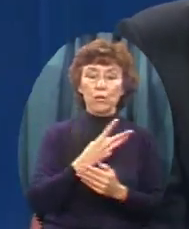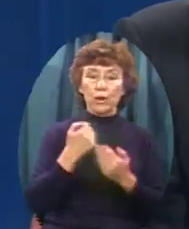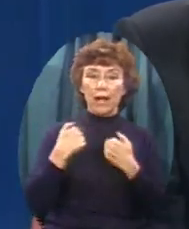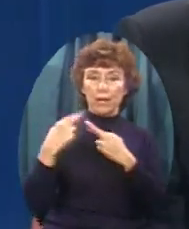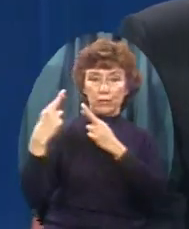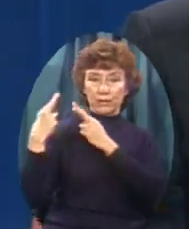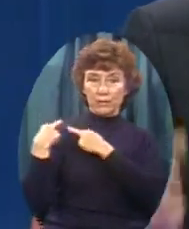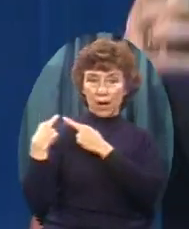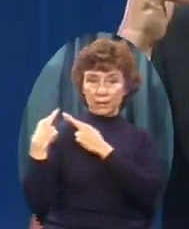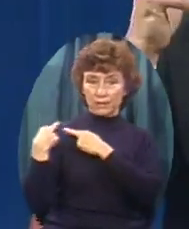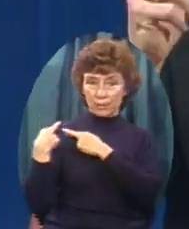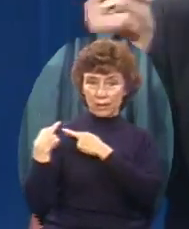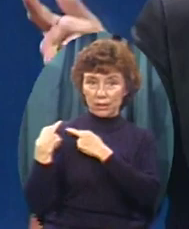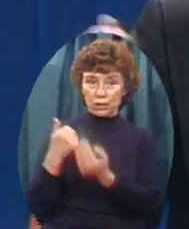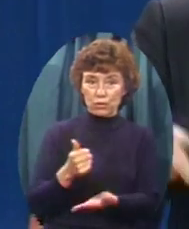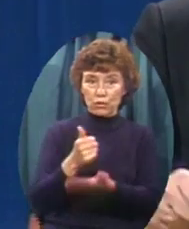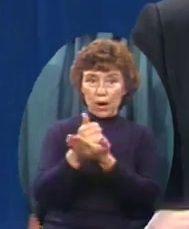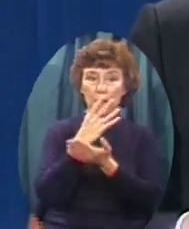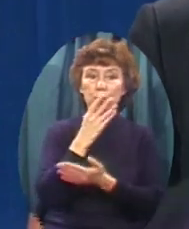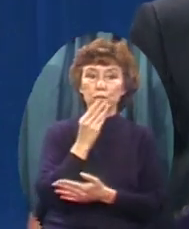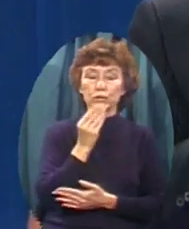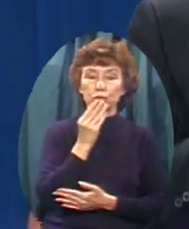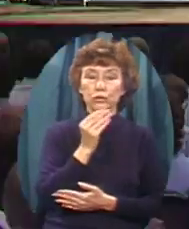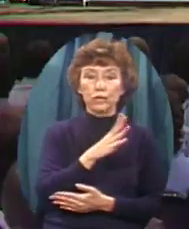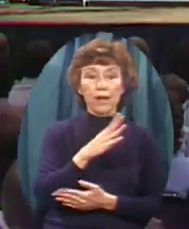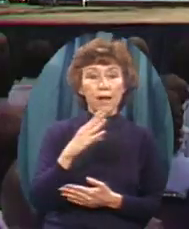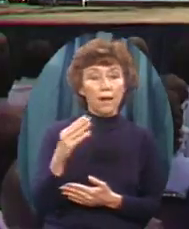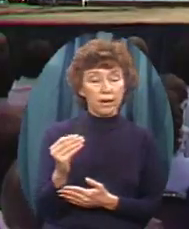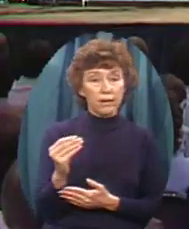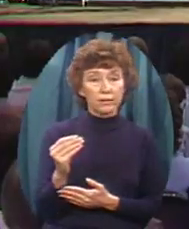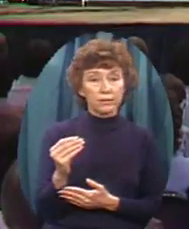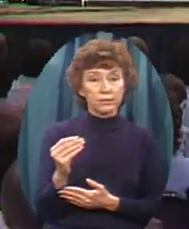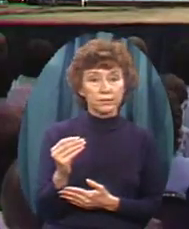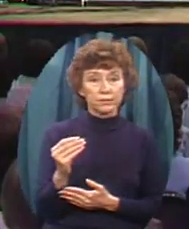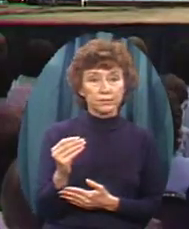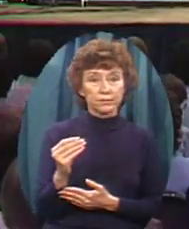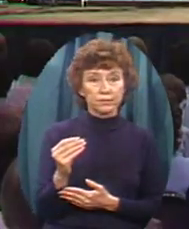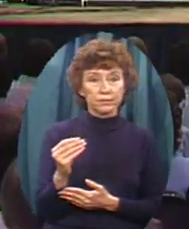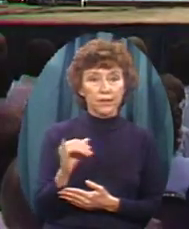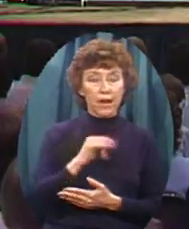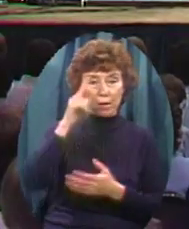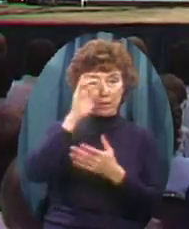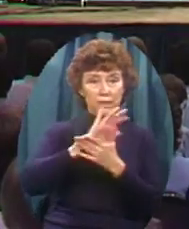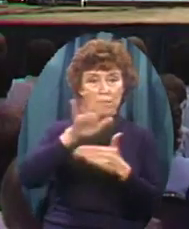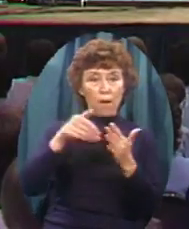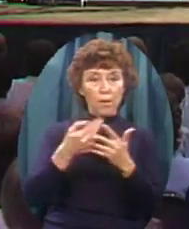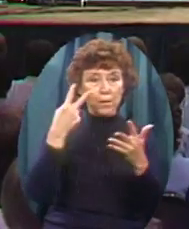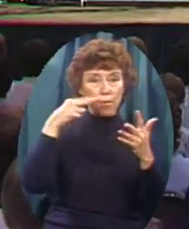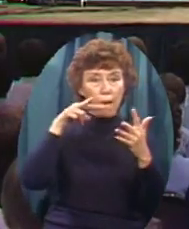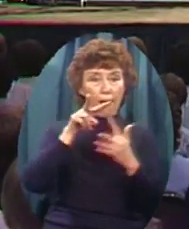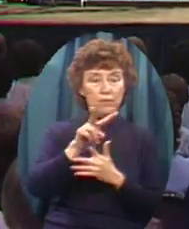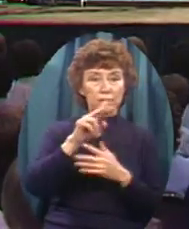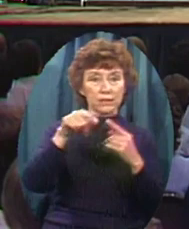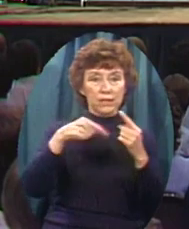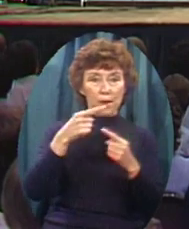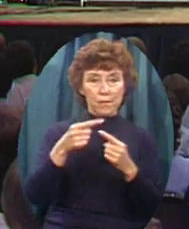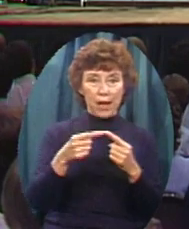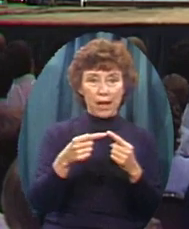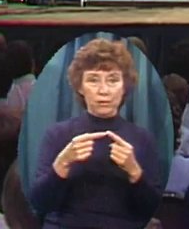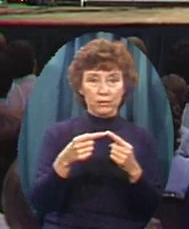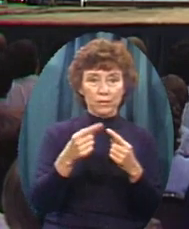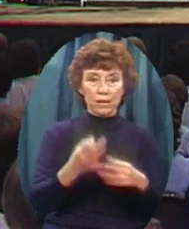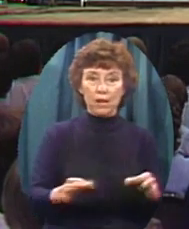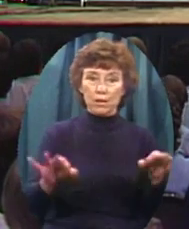To the Jew And furthermore I believe That all the prophecies Regarding the sanctity And the